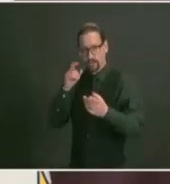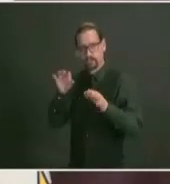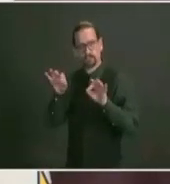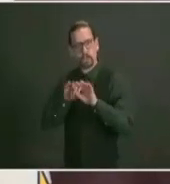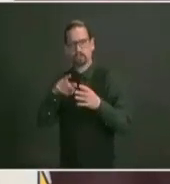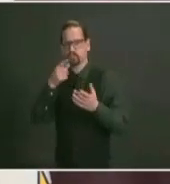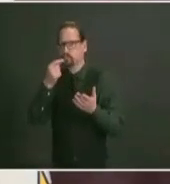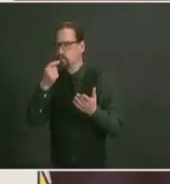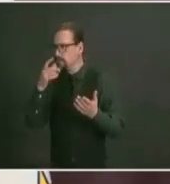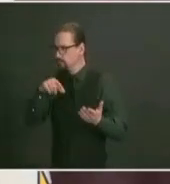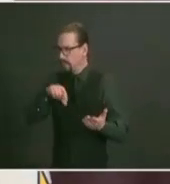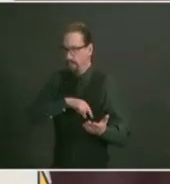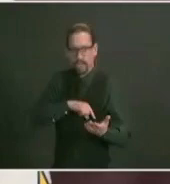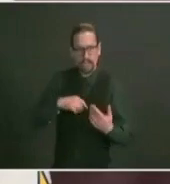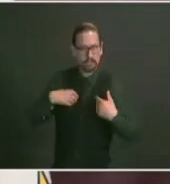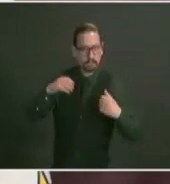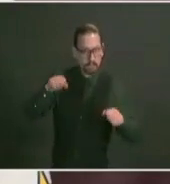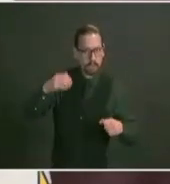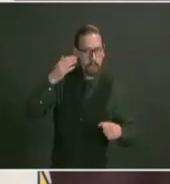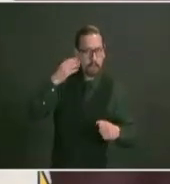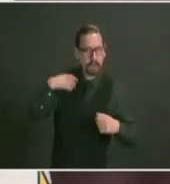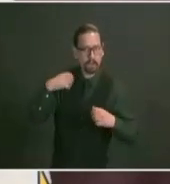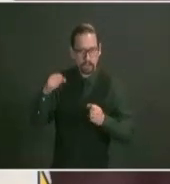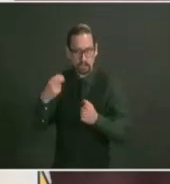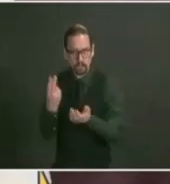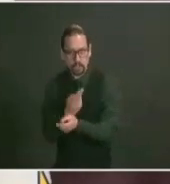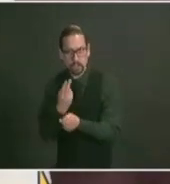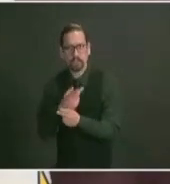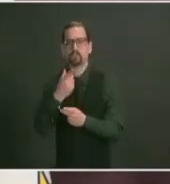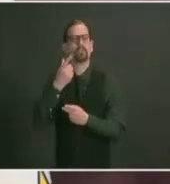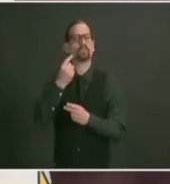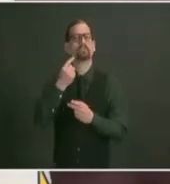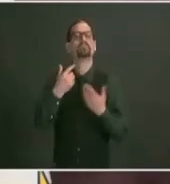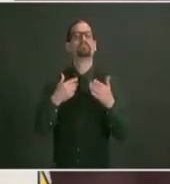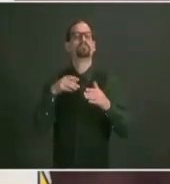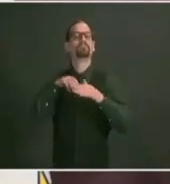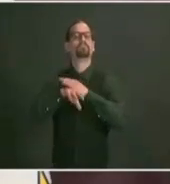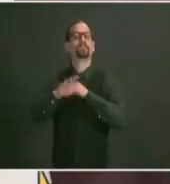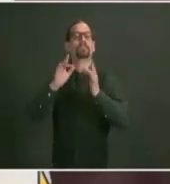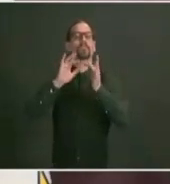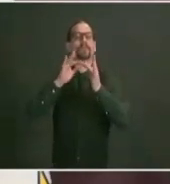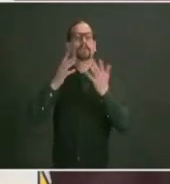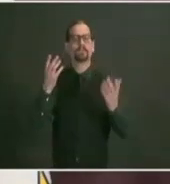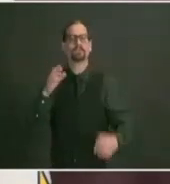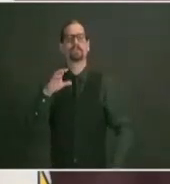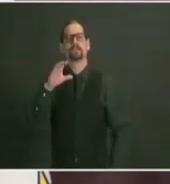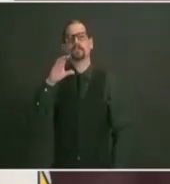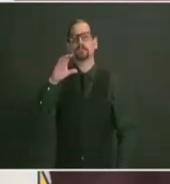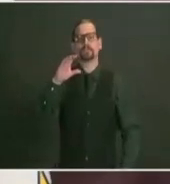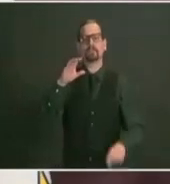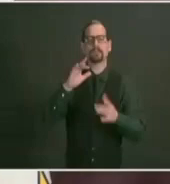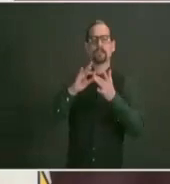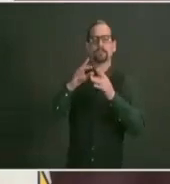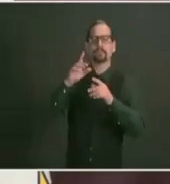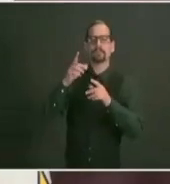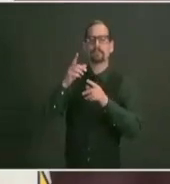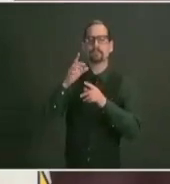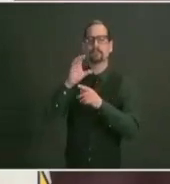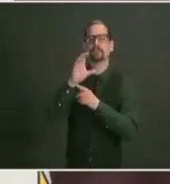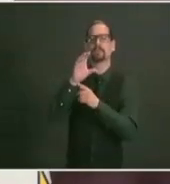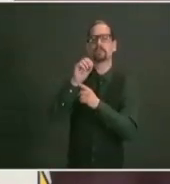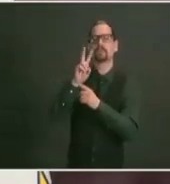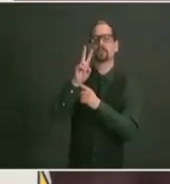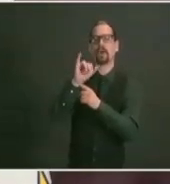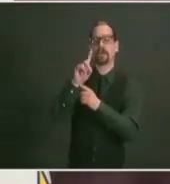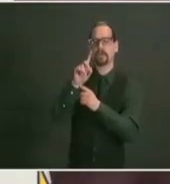.ri.gov backslash treatment or call our info line finally on vaccination